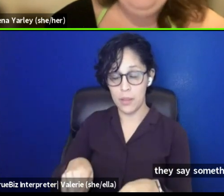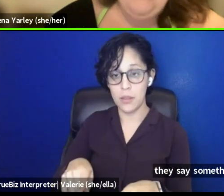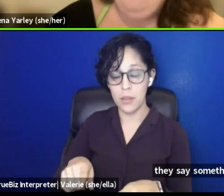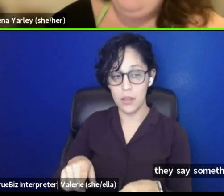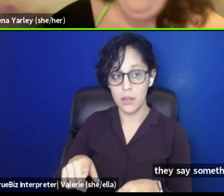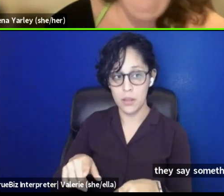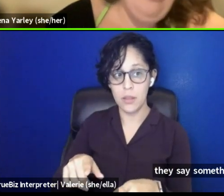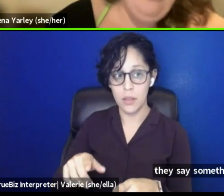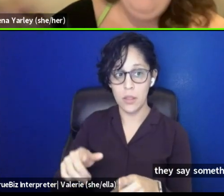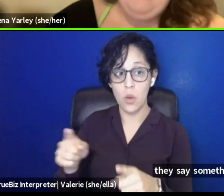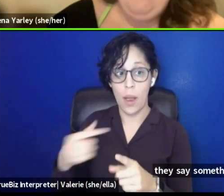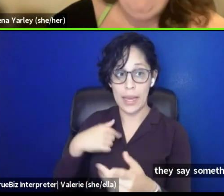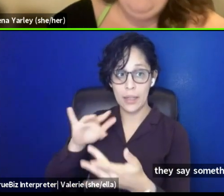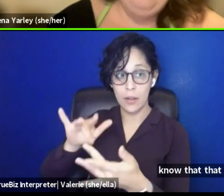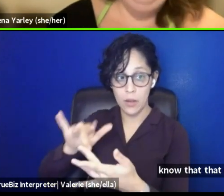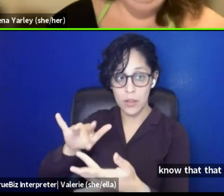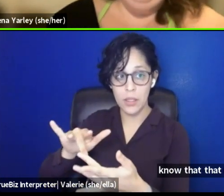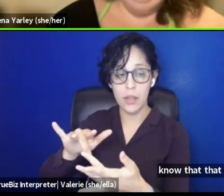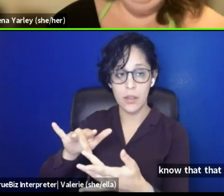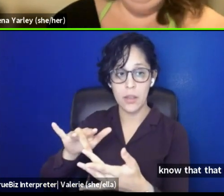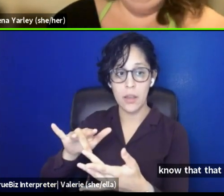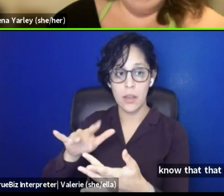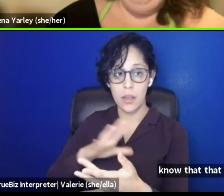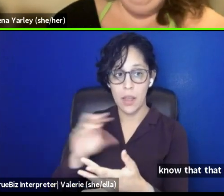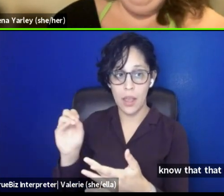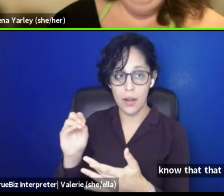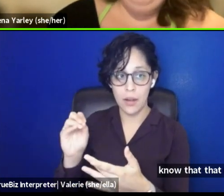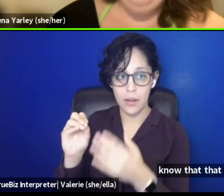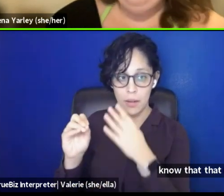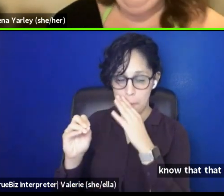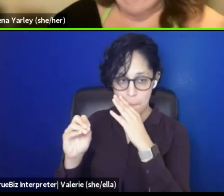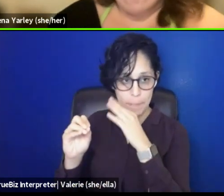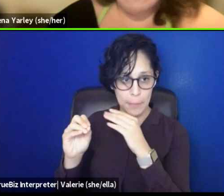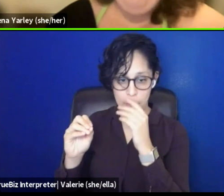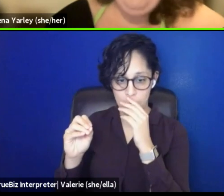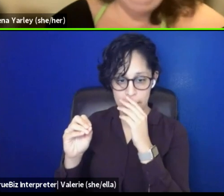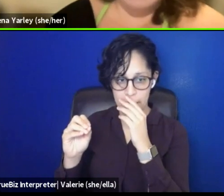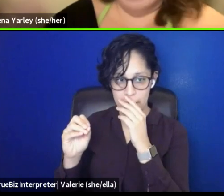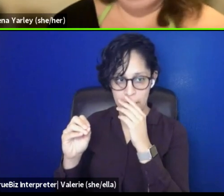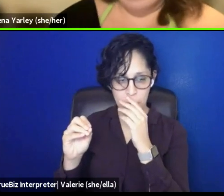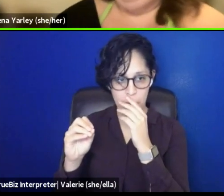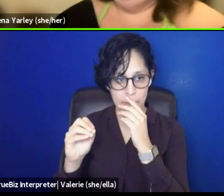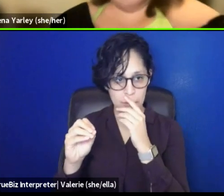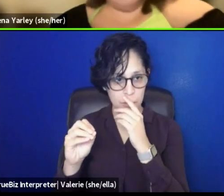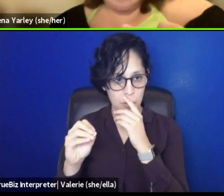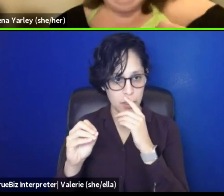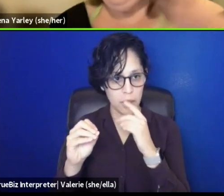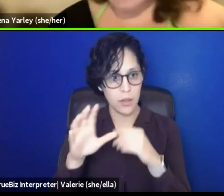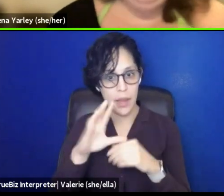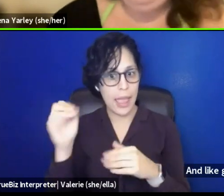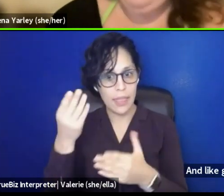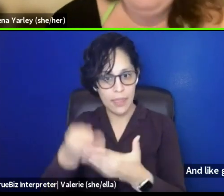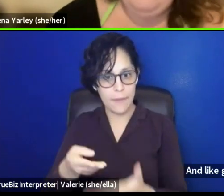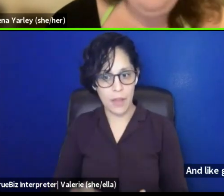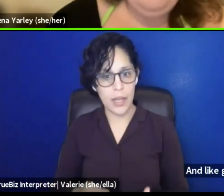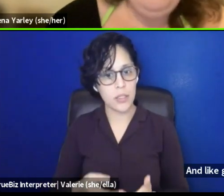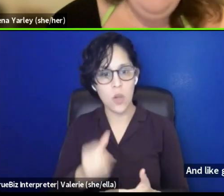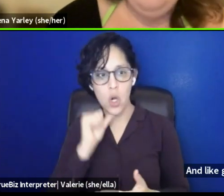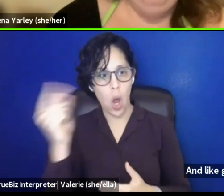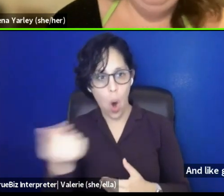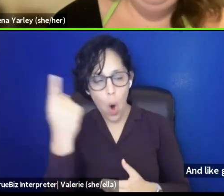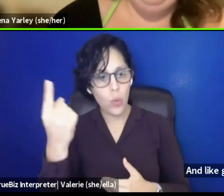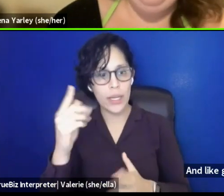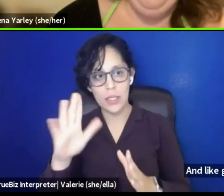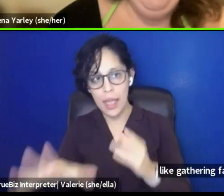reach out and get the quote or whatever. Um, and like gathering facts, I'm not always at a first rehearsal.